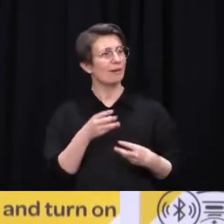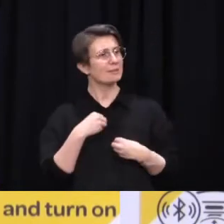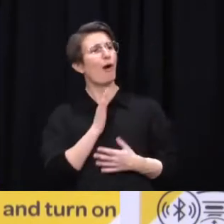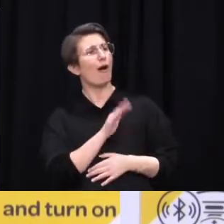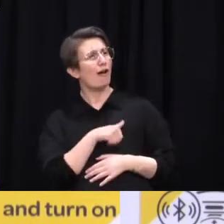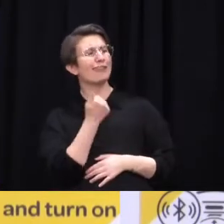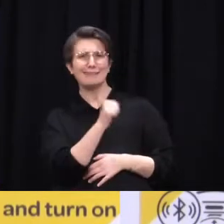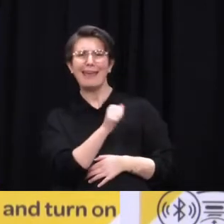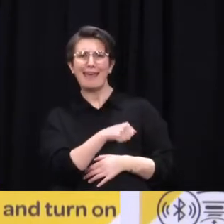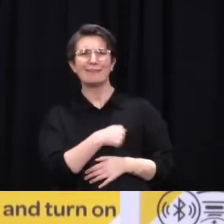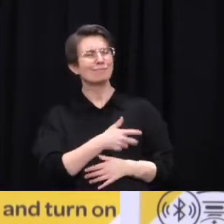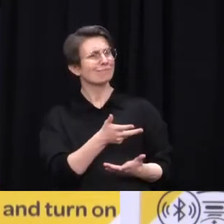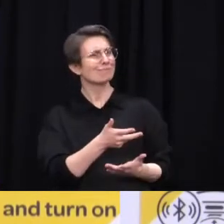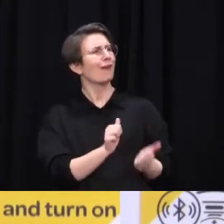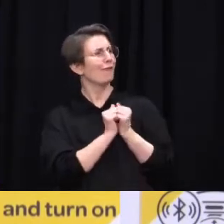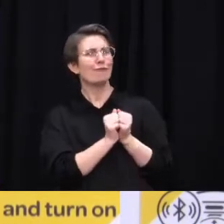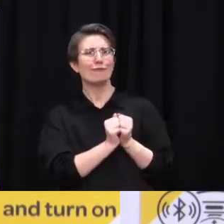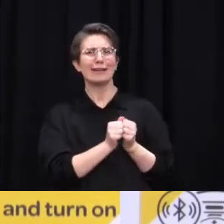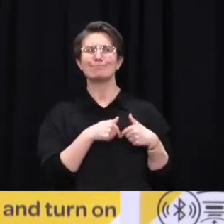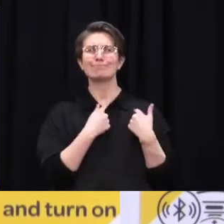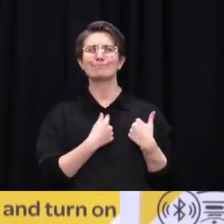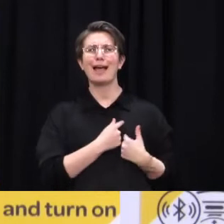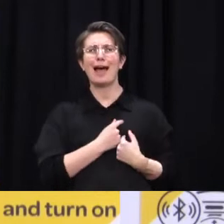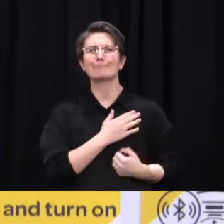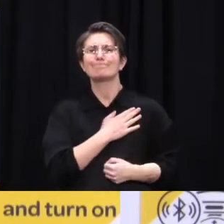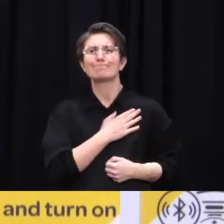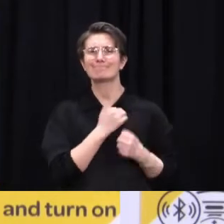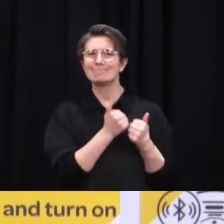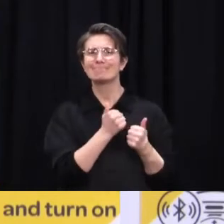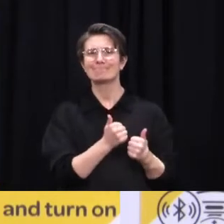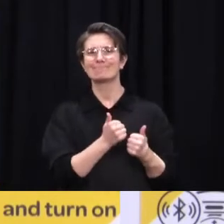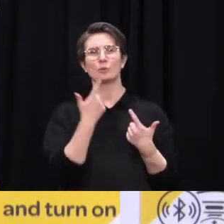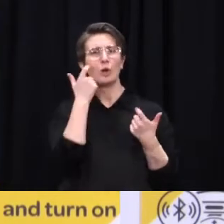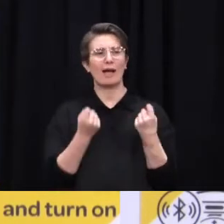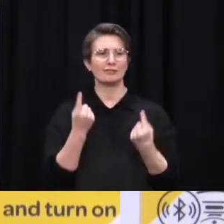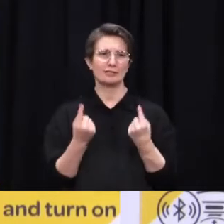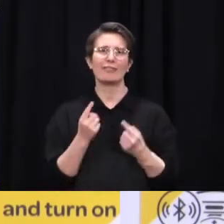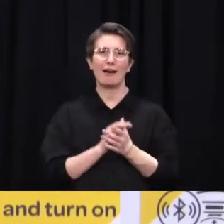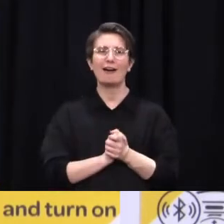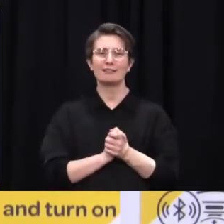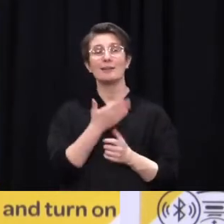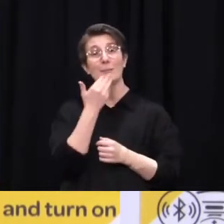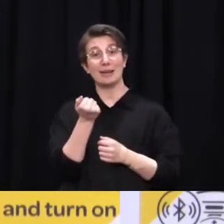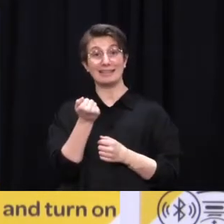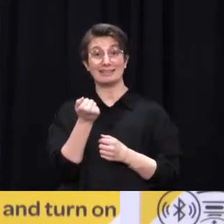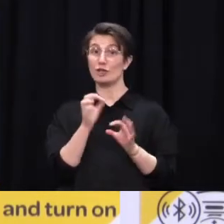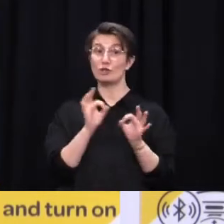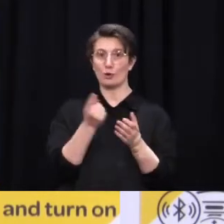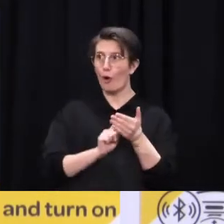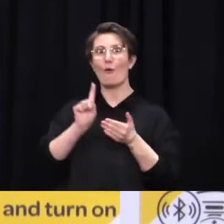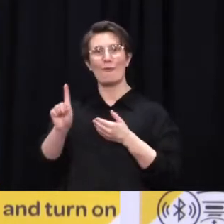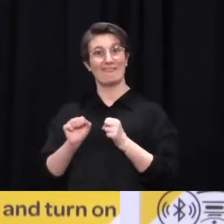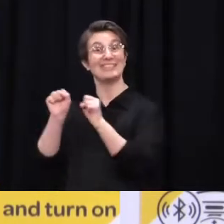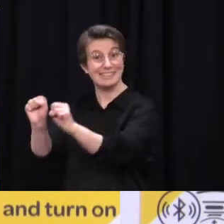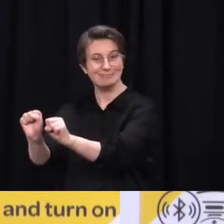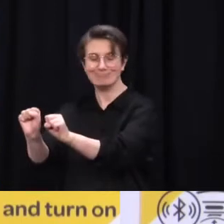It's a small but important thing that we can all do. Please stay in your bubble. You just need to look across to our friends in